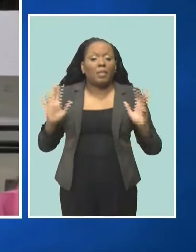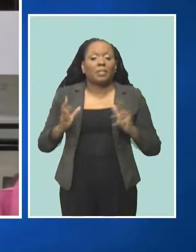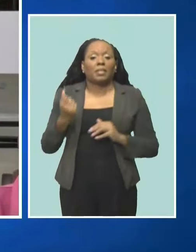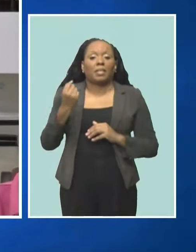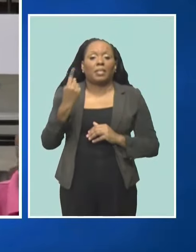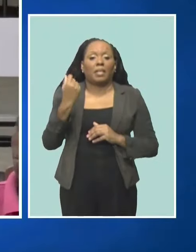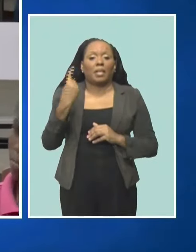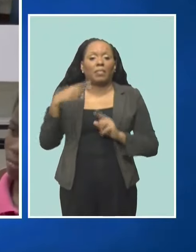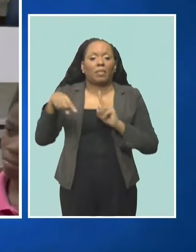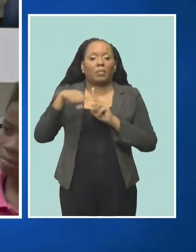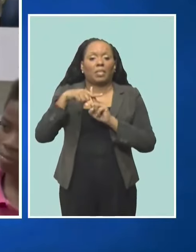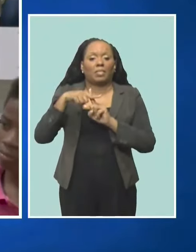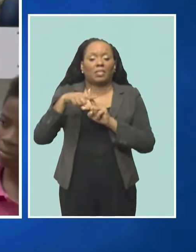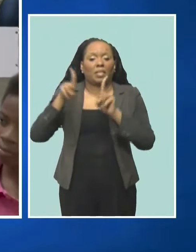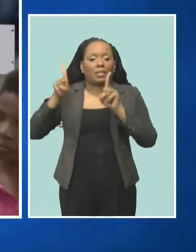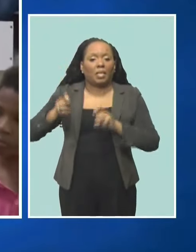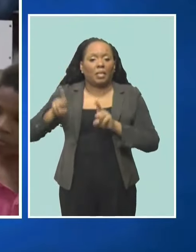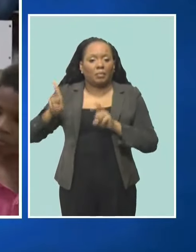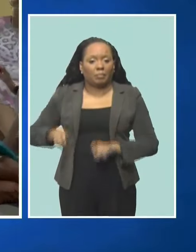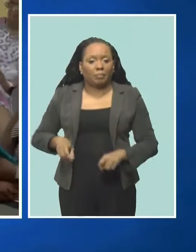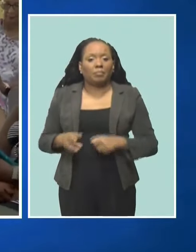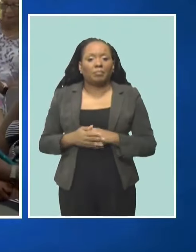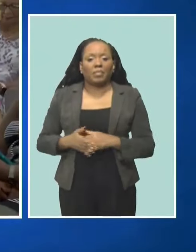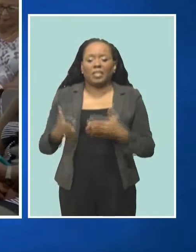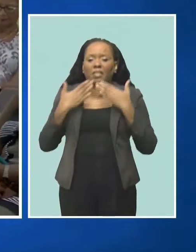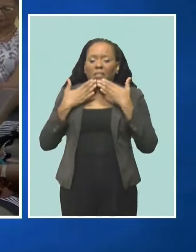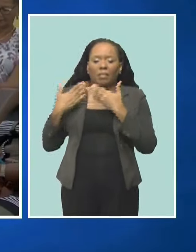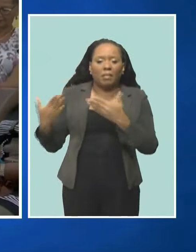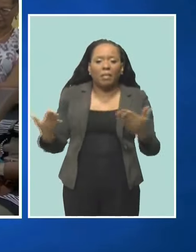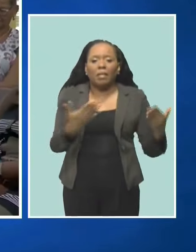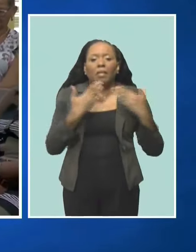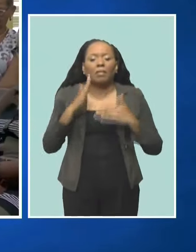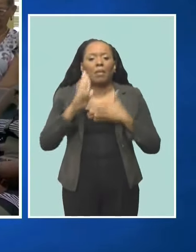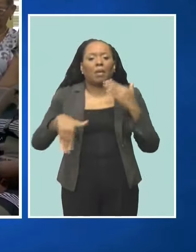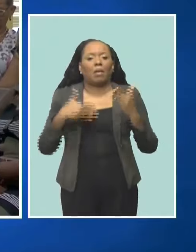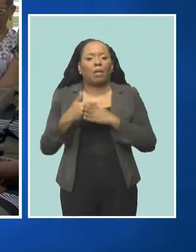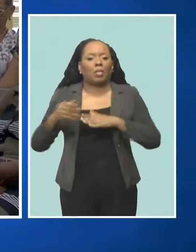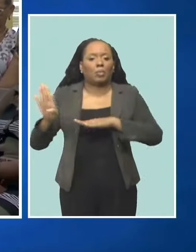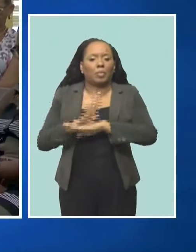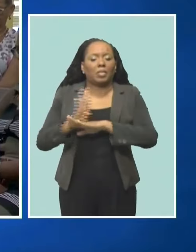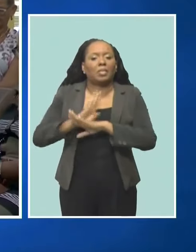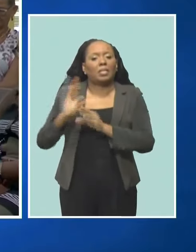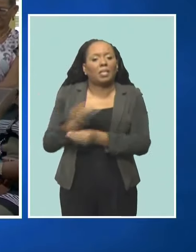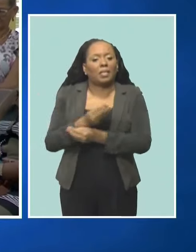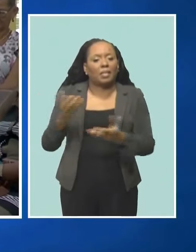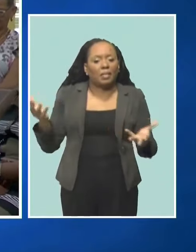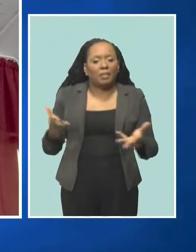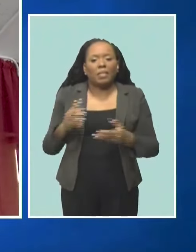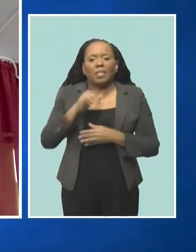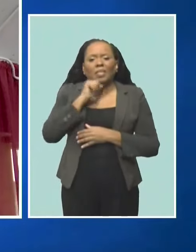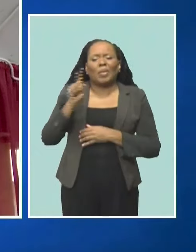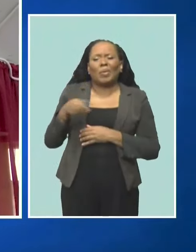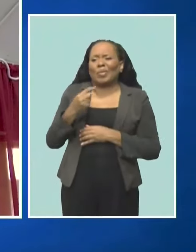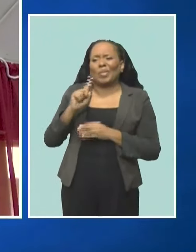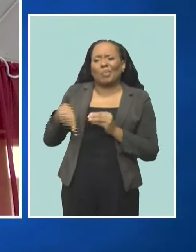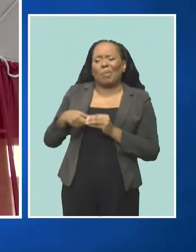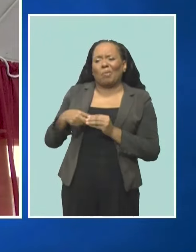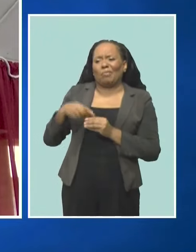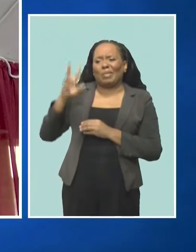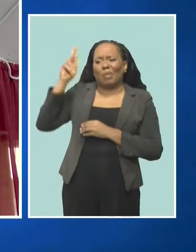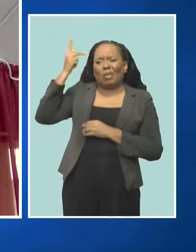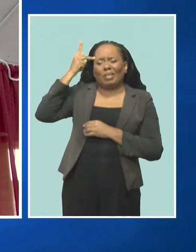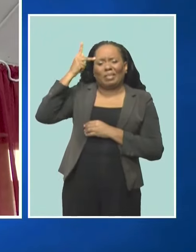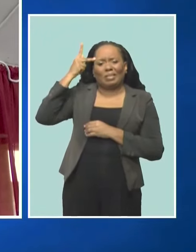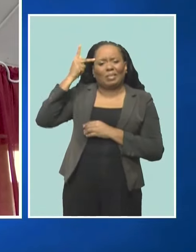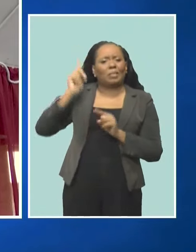Mr. Humphrey is thankful for the assistance received from Corporate Barbados, noting it goes beyond the politician and is